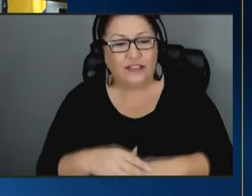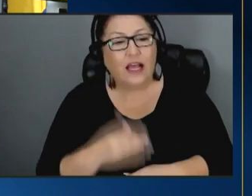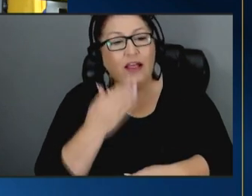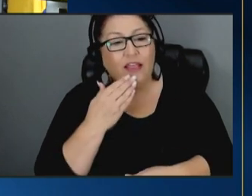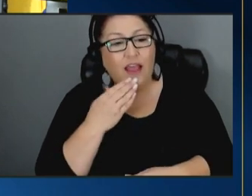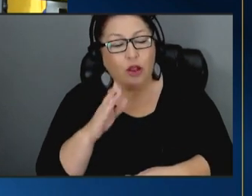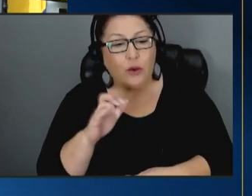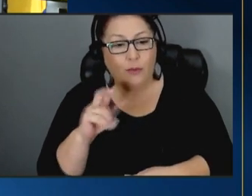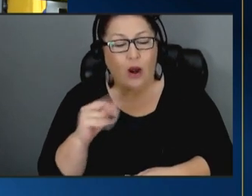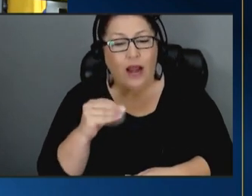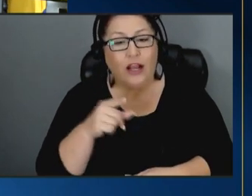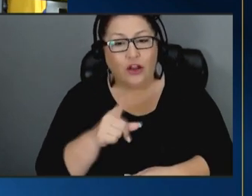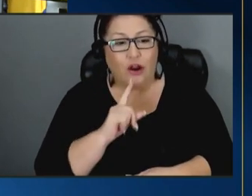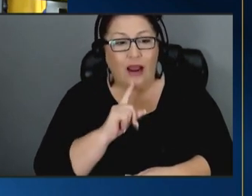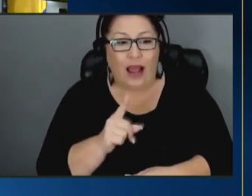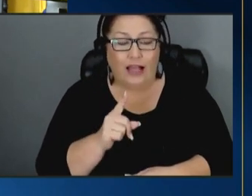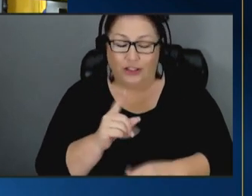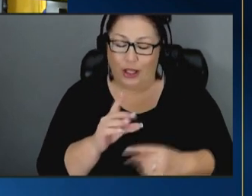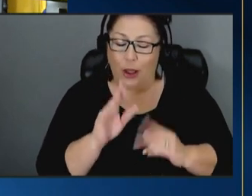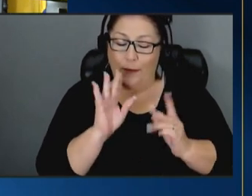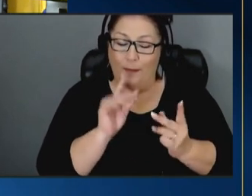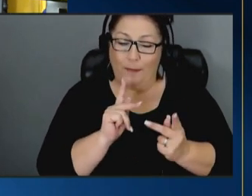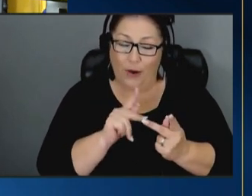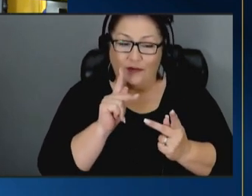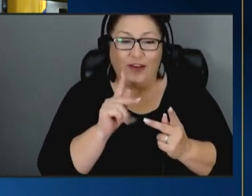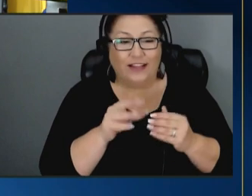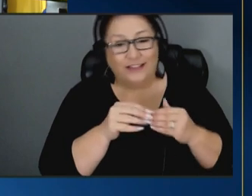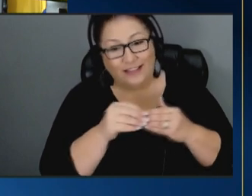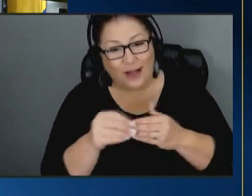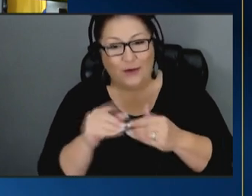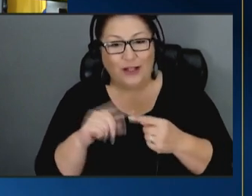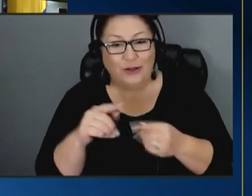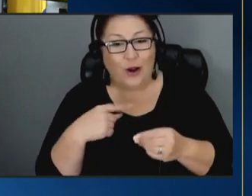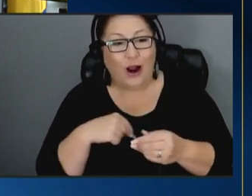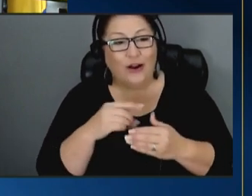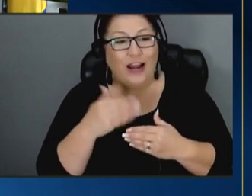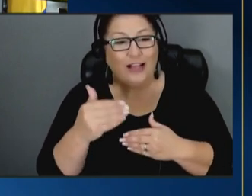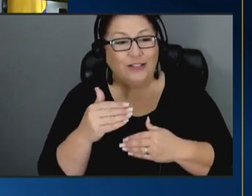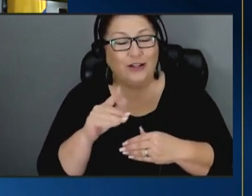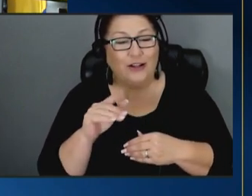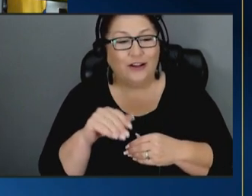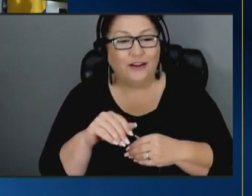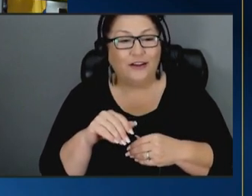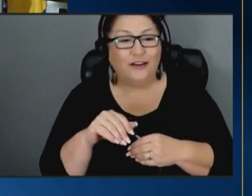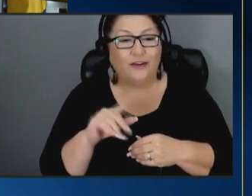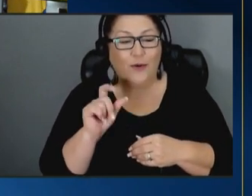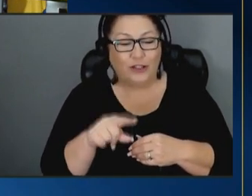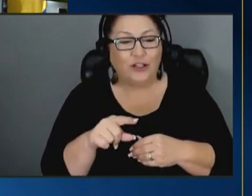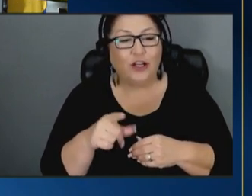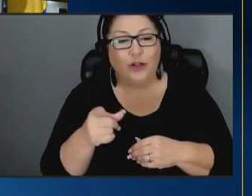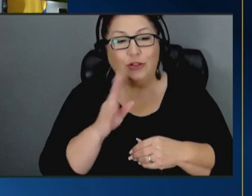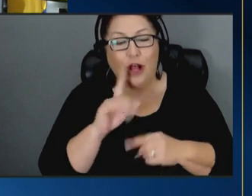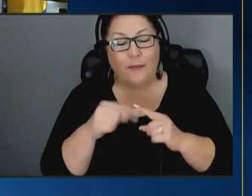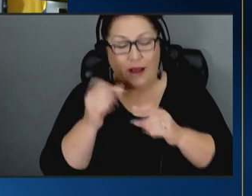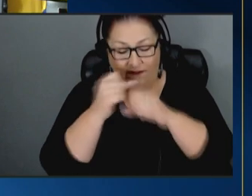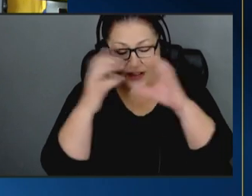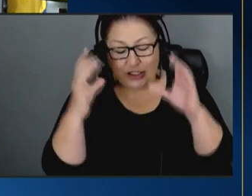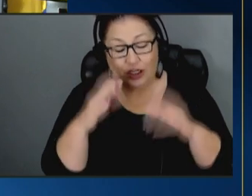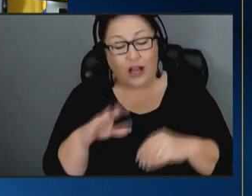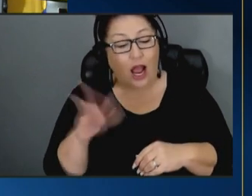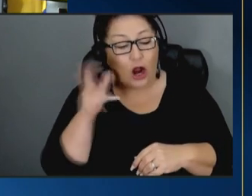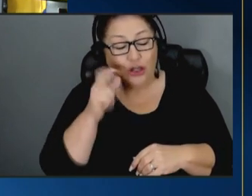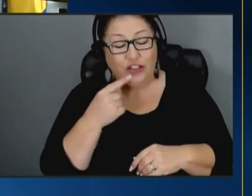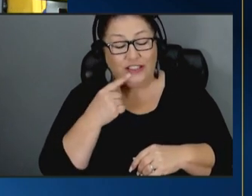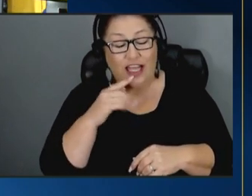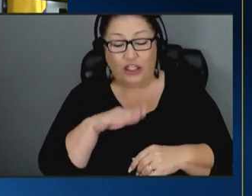actually a perfect segue to our next question because you're talking about a vision for family first and you know what i heard you say is like child welfare is like a last